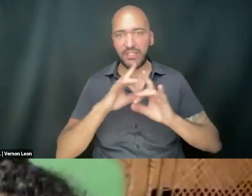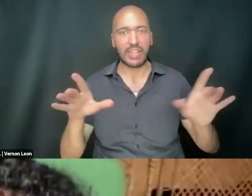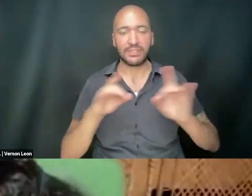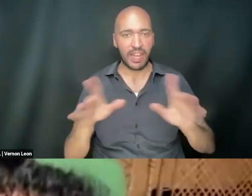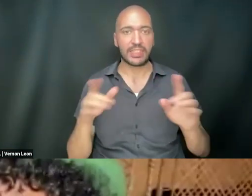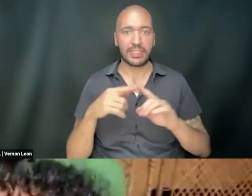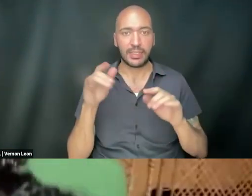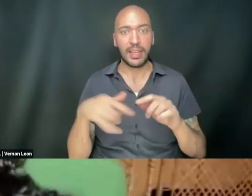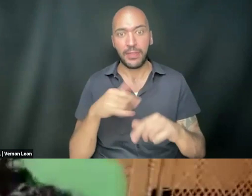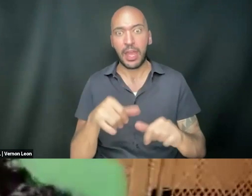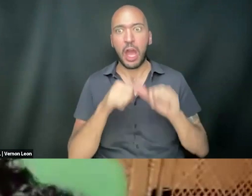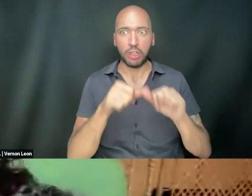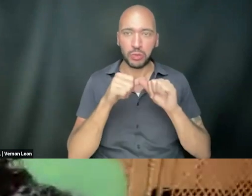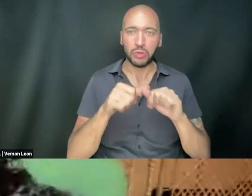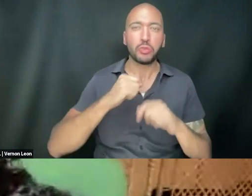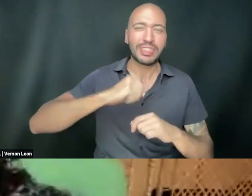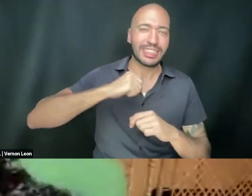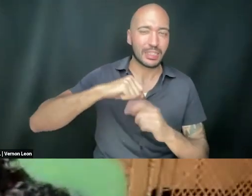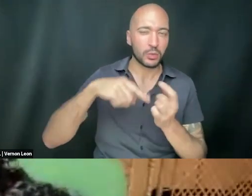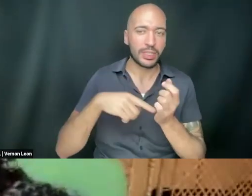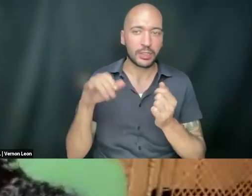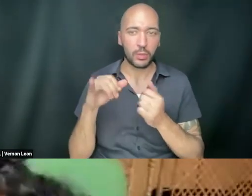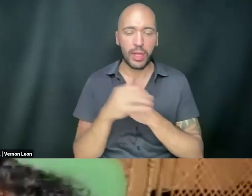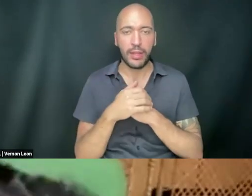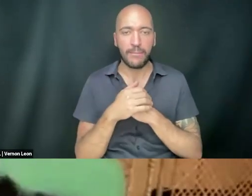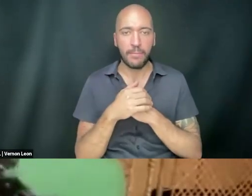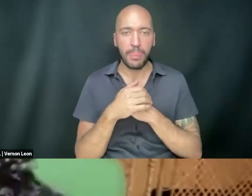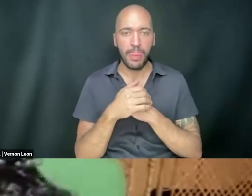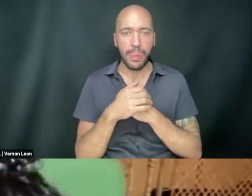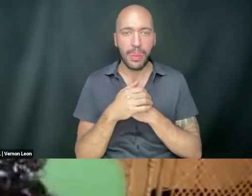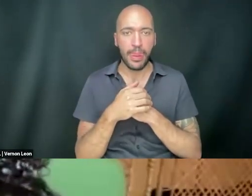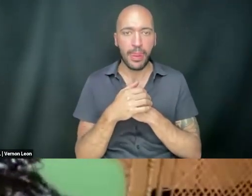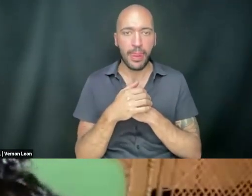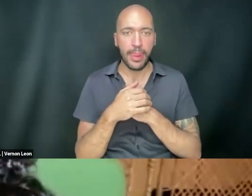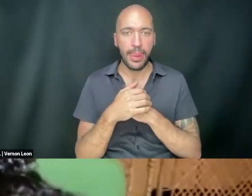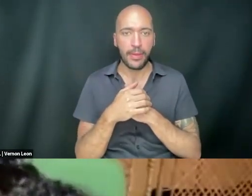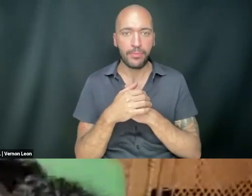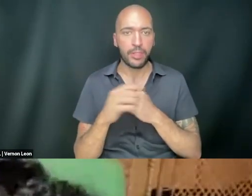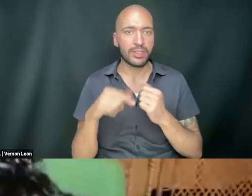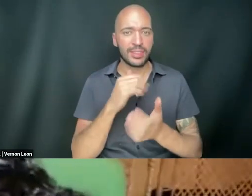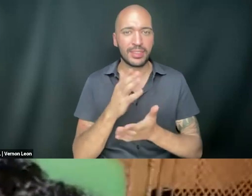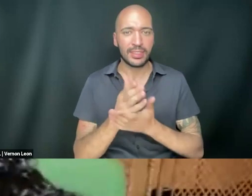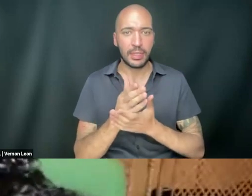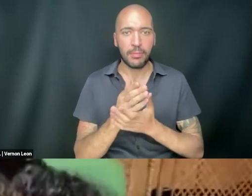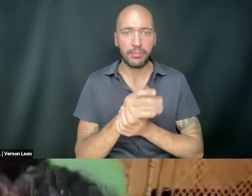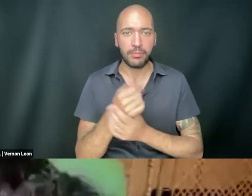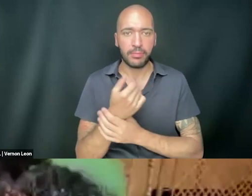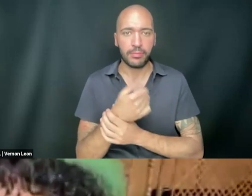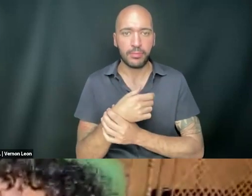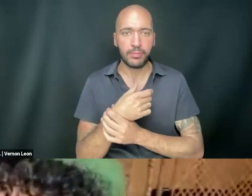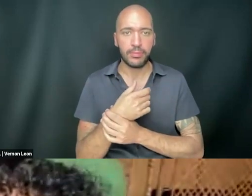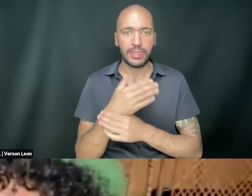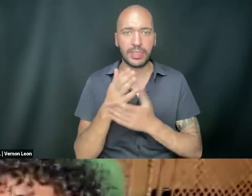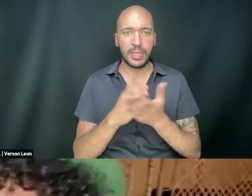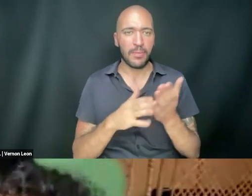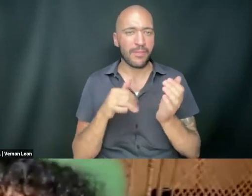nonstop, ongoing resistance to it, right? Like, it just doesn't stop. so part of that is, like, tapping in